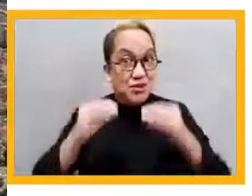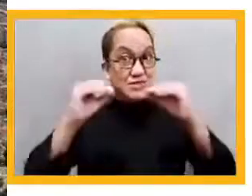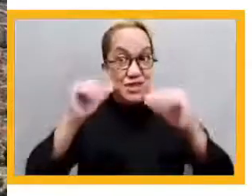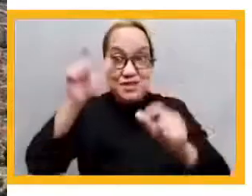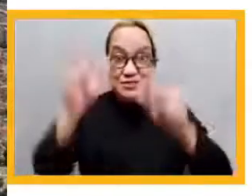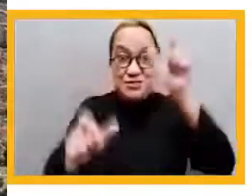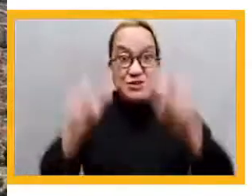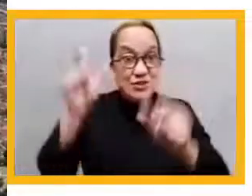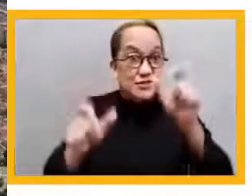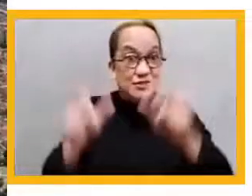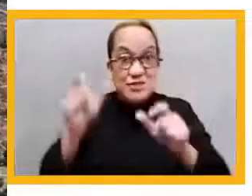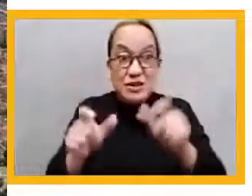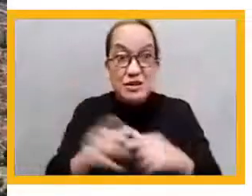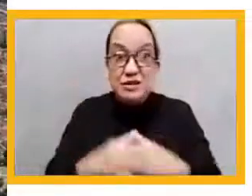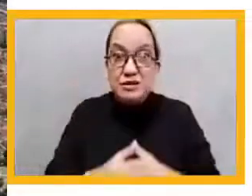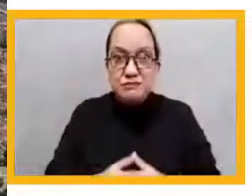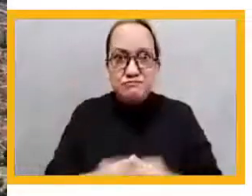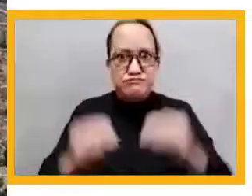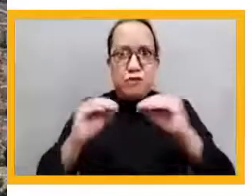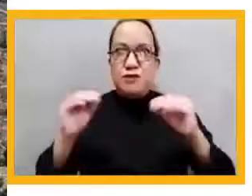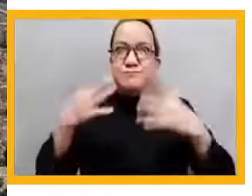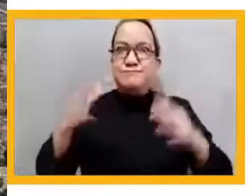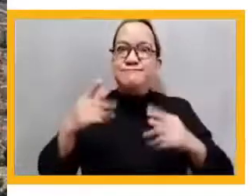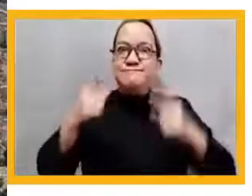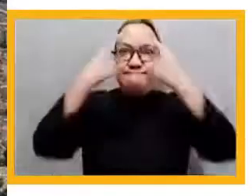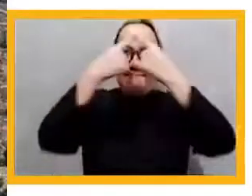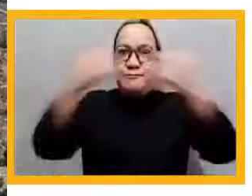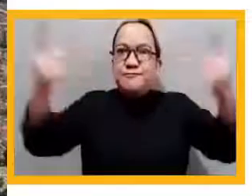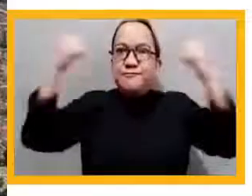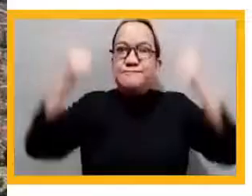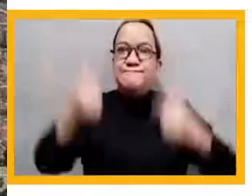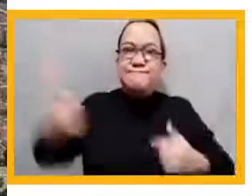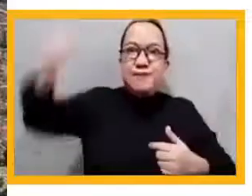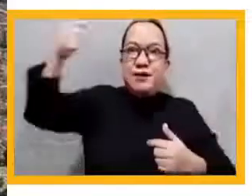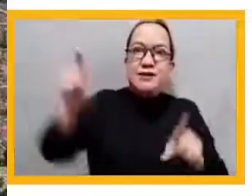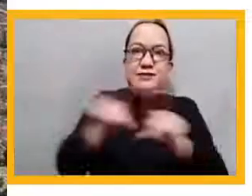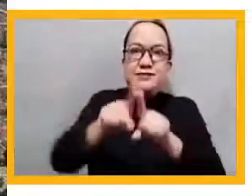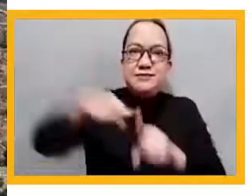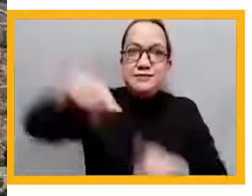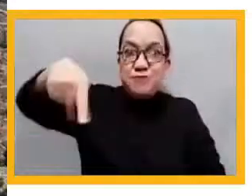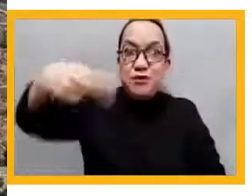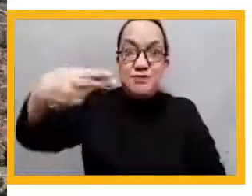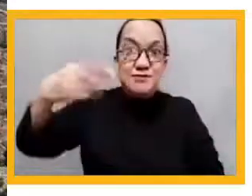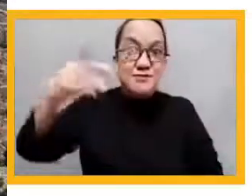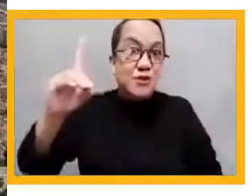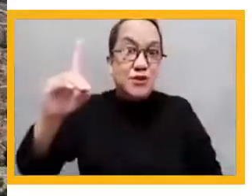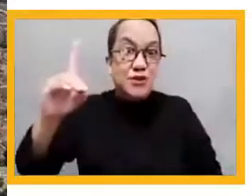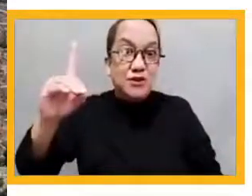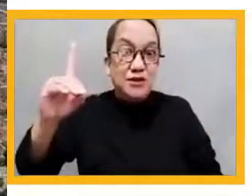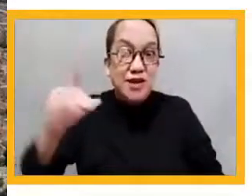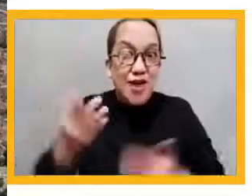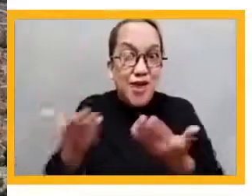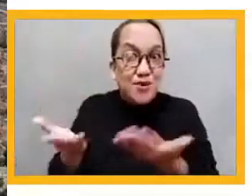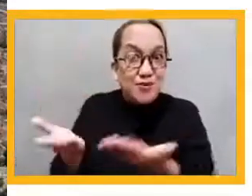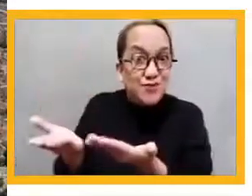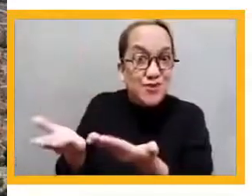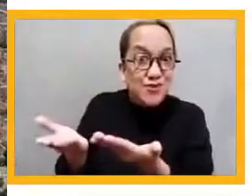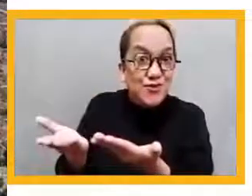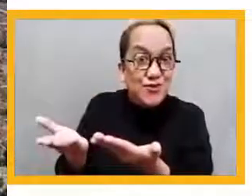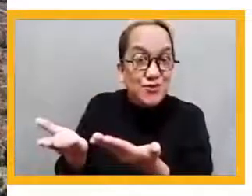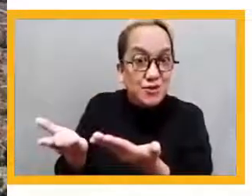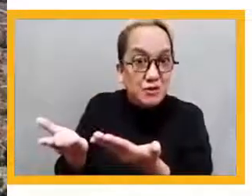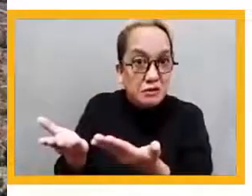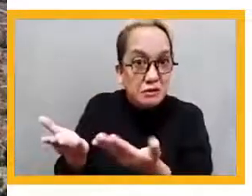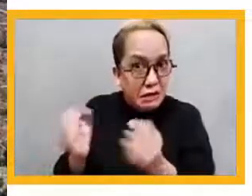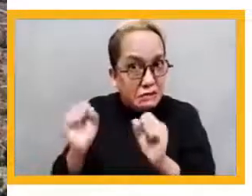design something that was viable technically, politically, and it was affordable. So I think this is so important, cost-effective